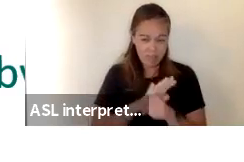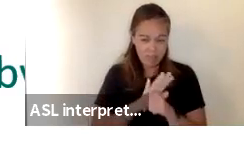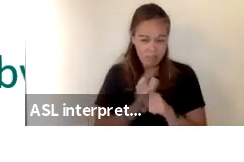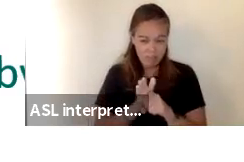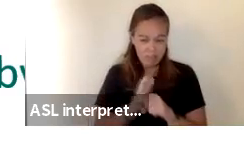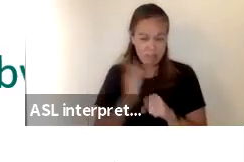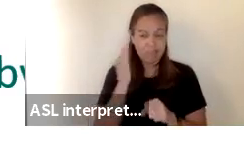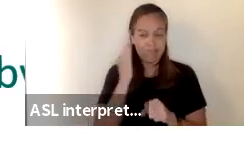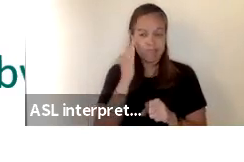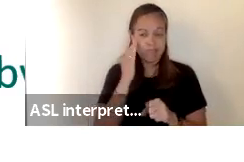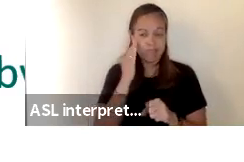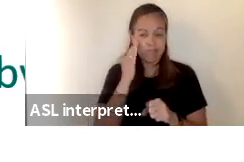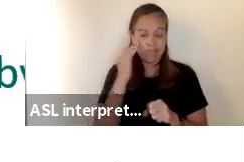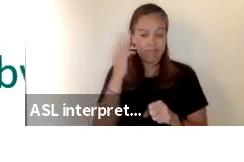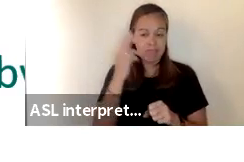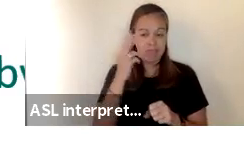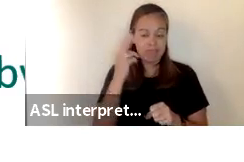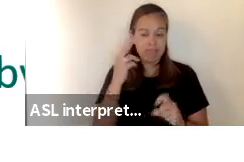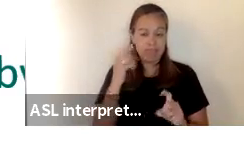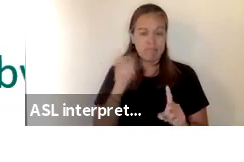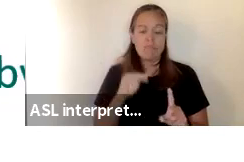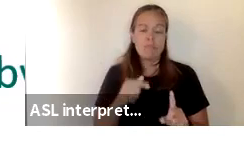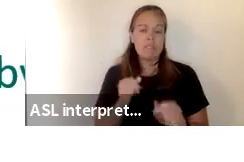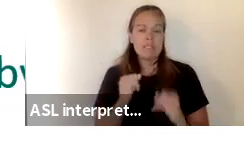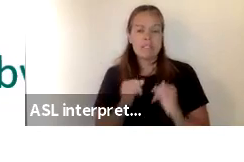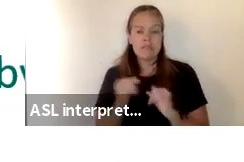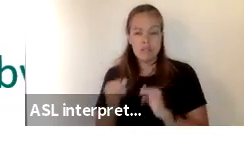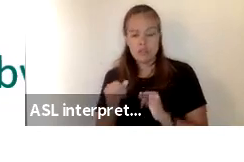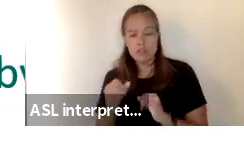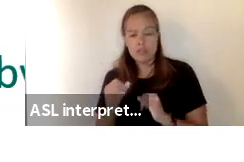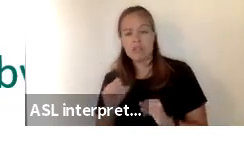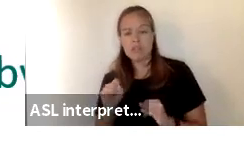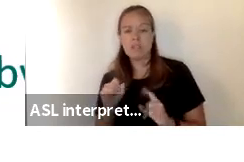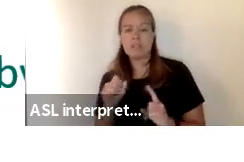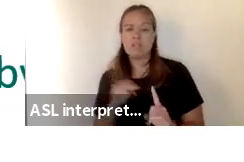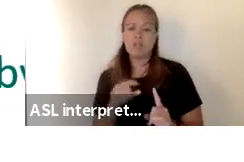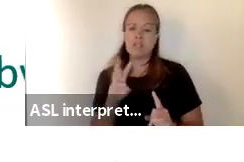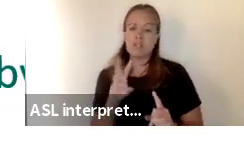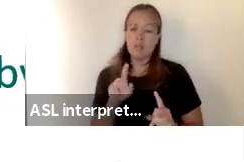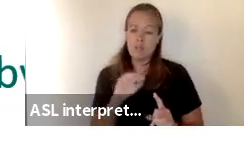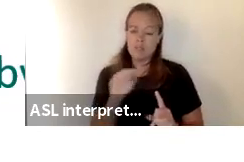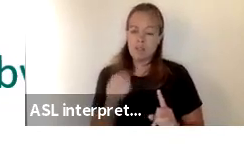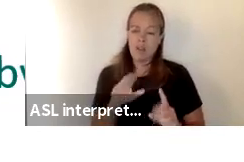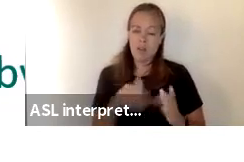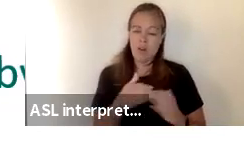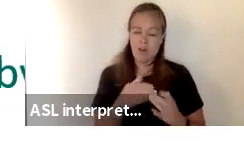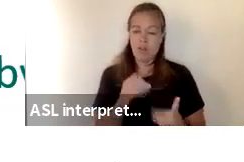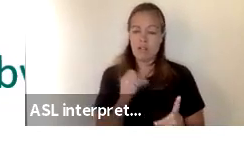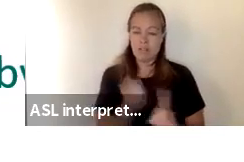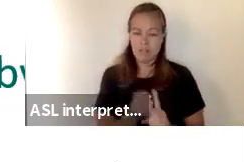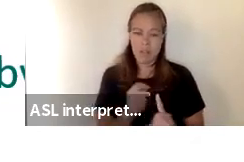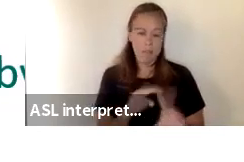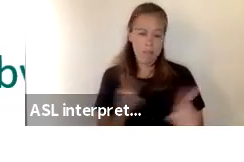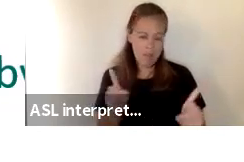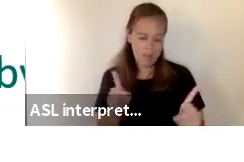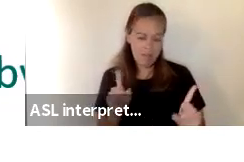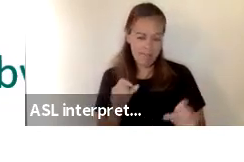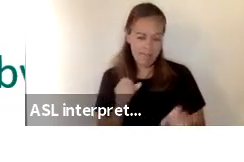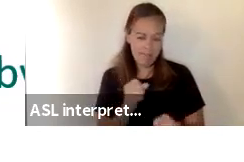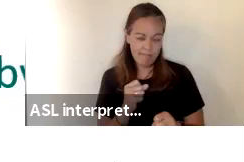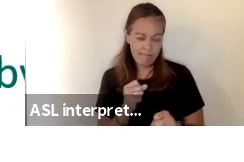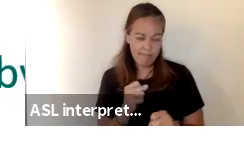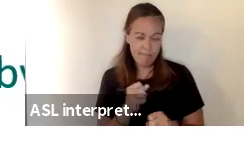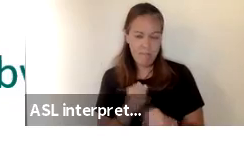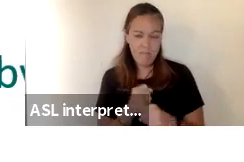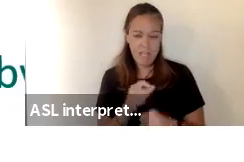where we know what the race and ethnicity of the individual is so 61 of all cases but just making up